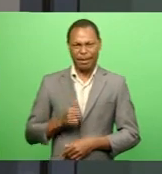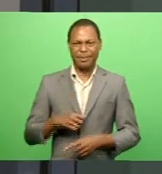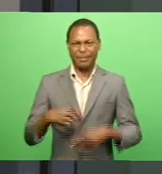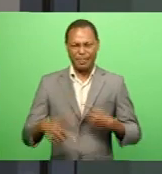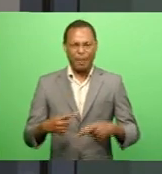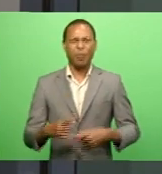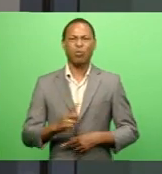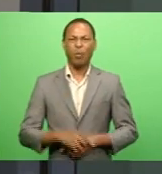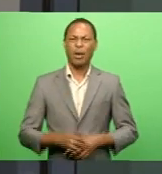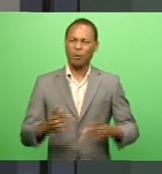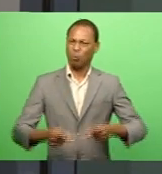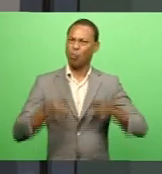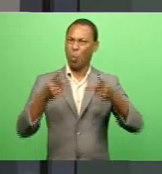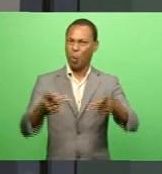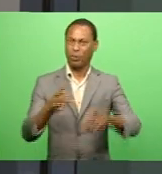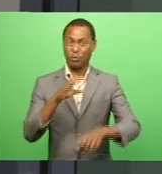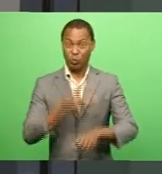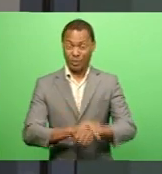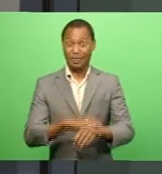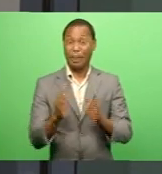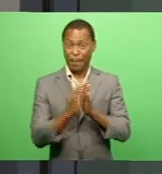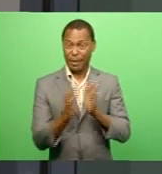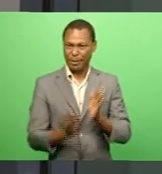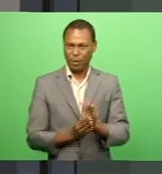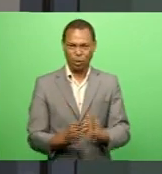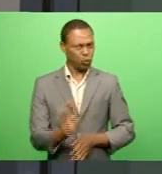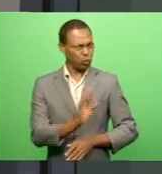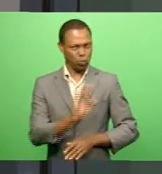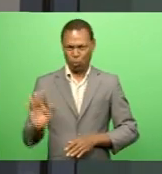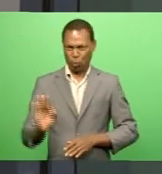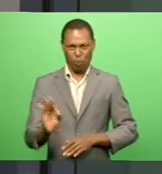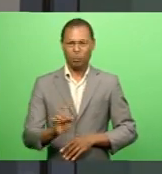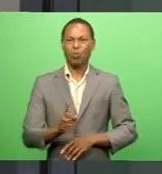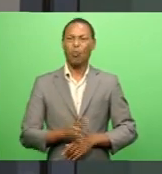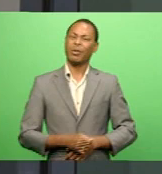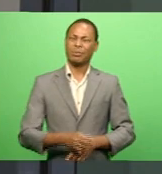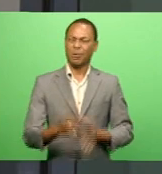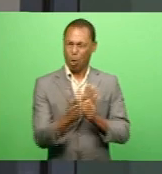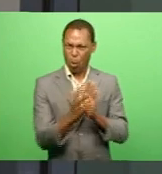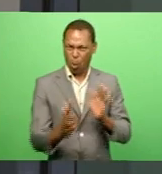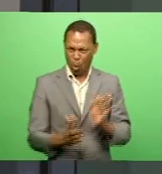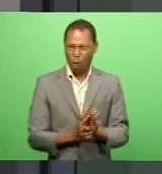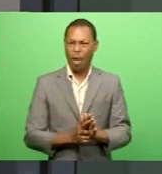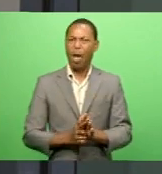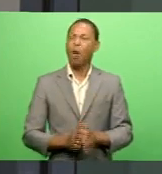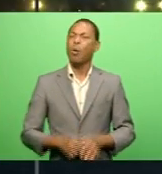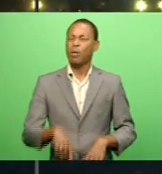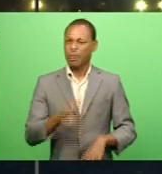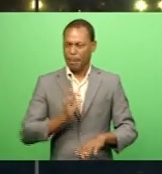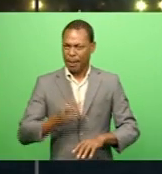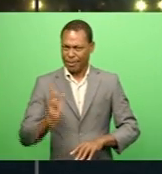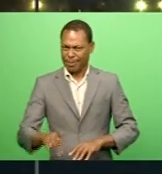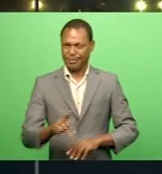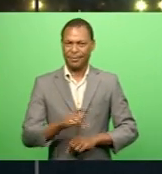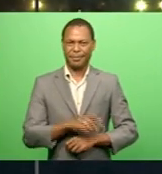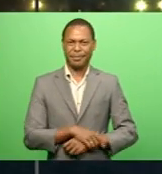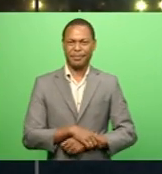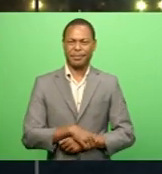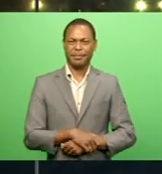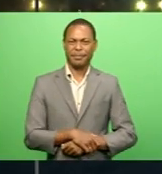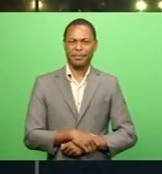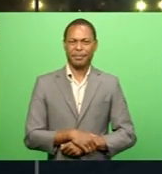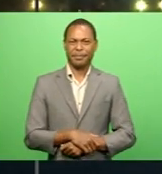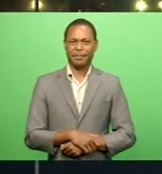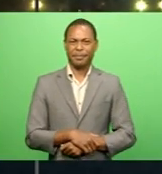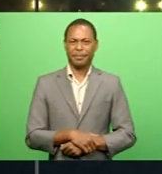proposed police bill As this was not endorsed by the Solicitor General or cabinet, Edwin Now,